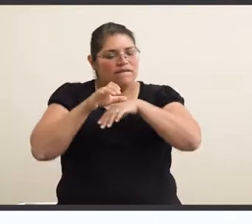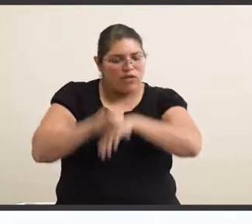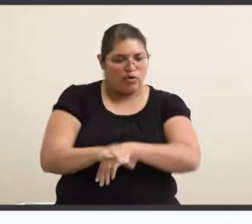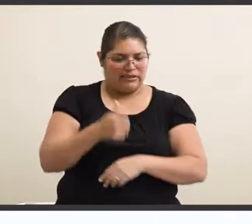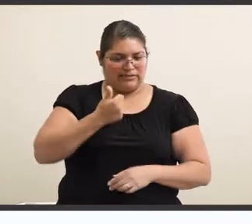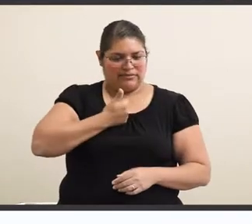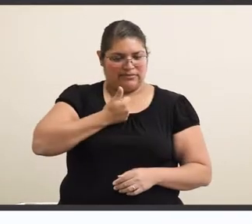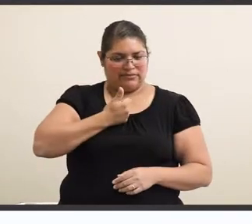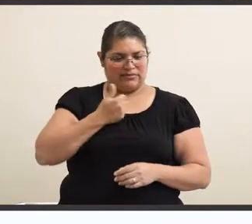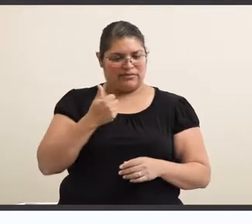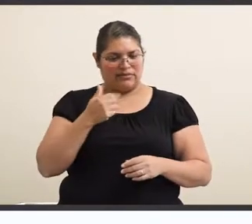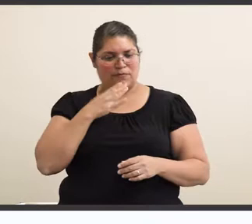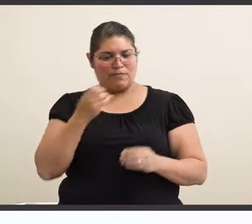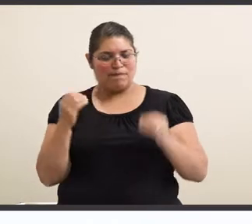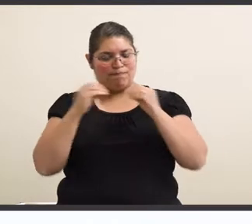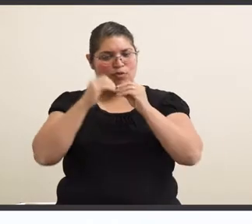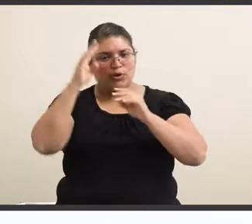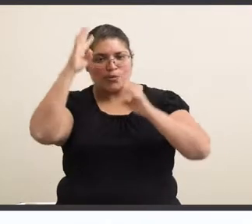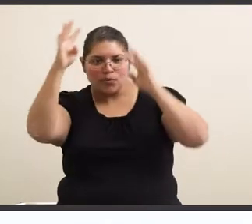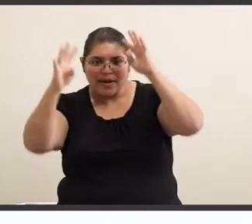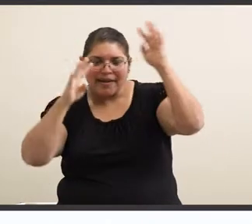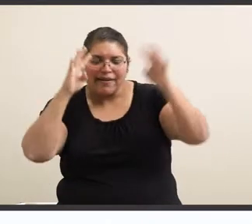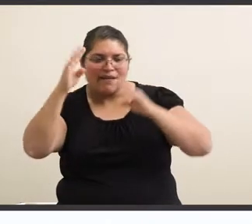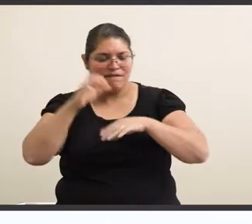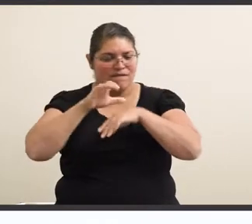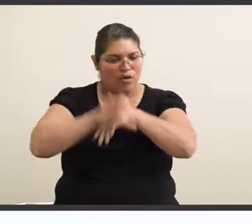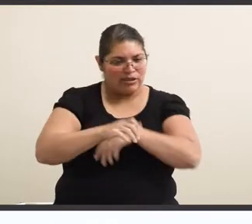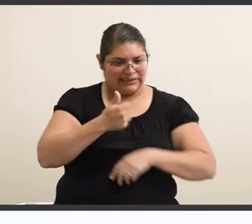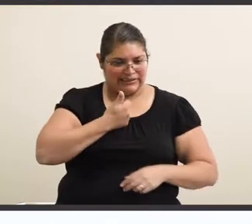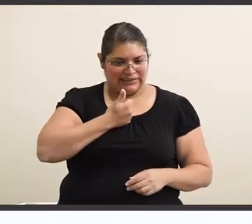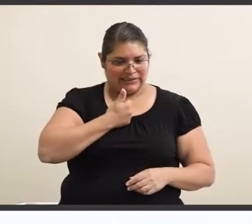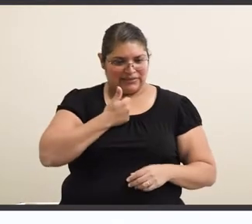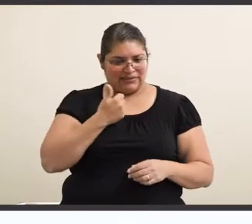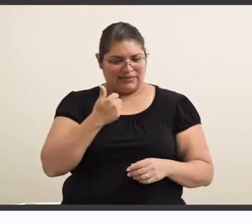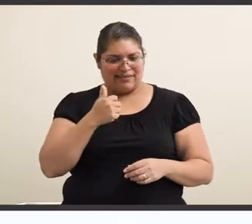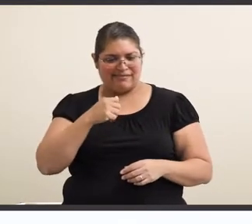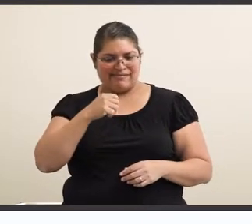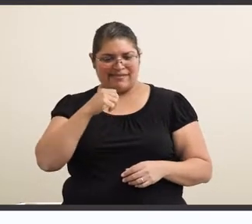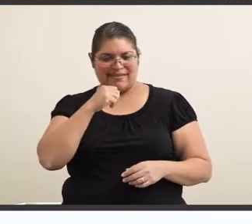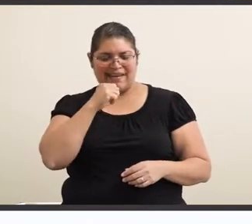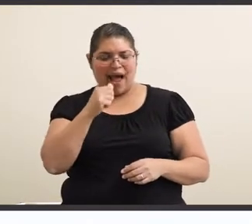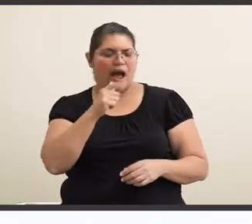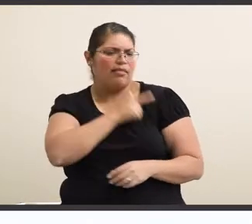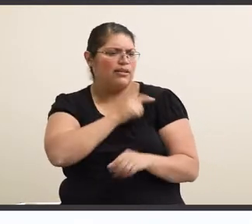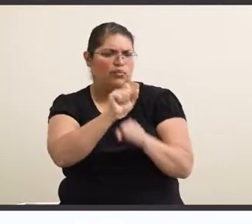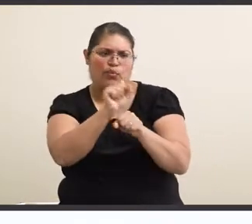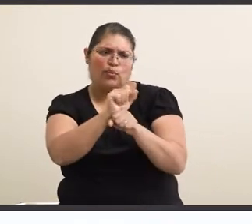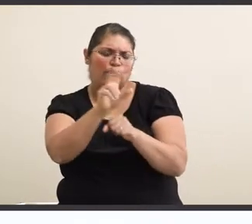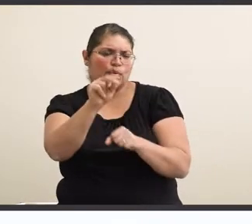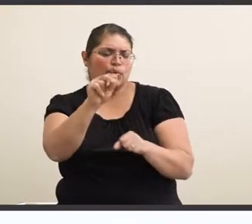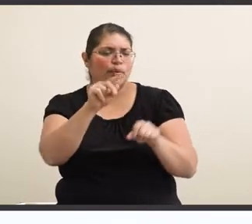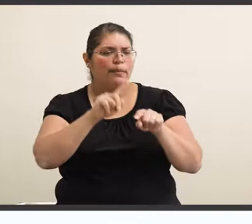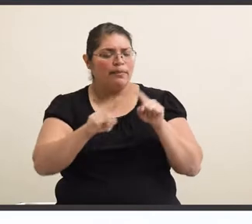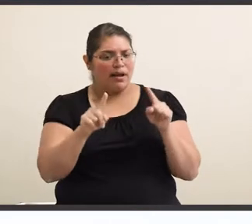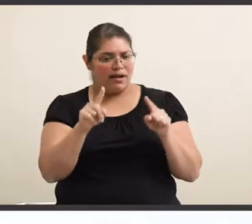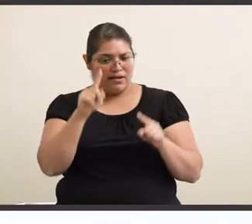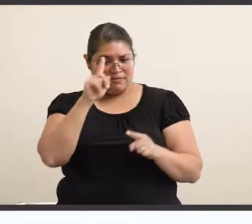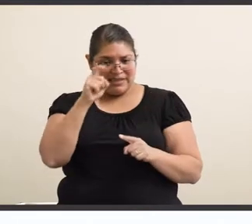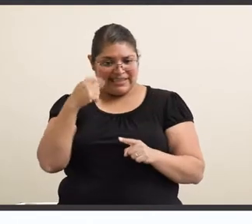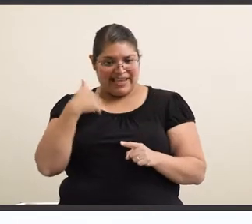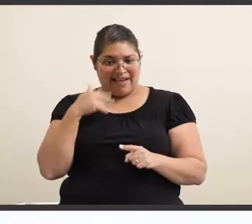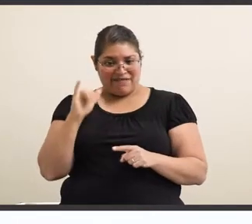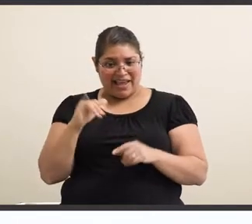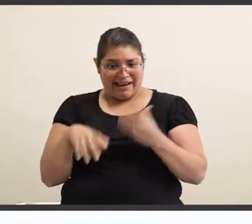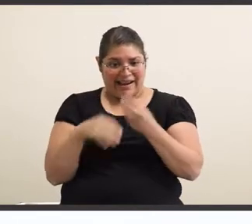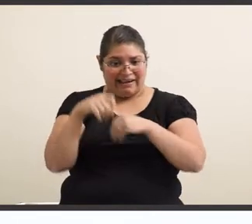us to be more creative or forces us to just not do a lazy work. Just because we have that